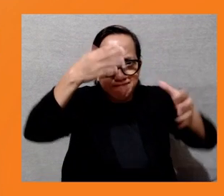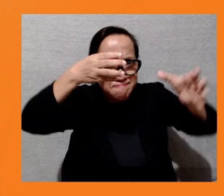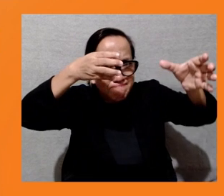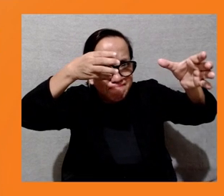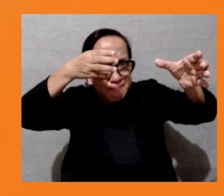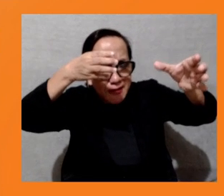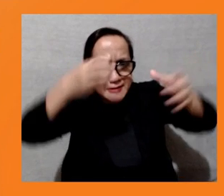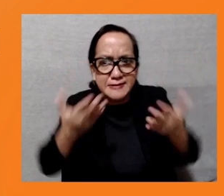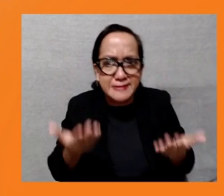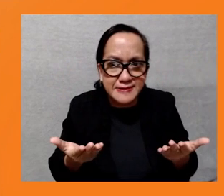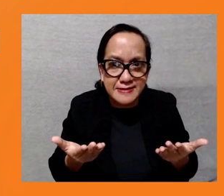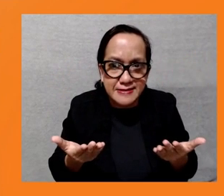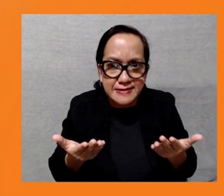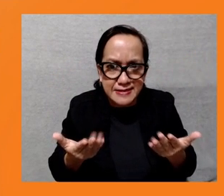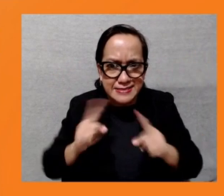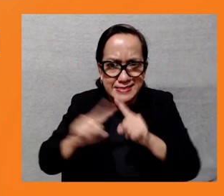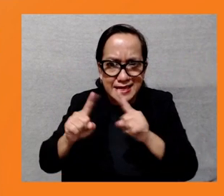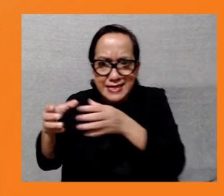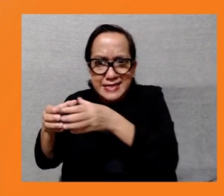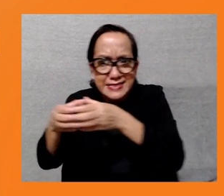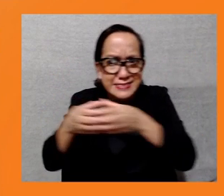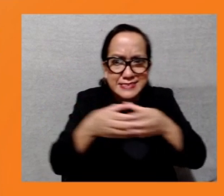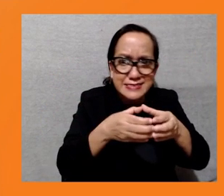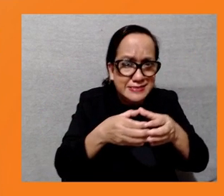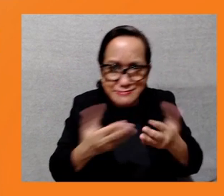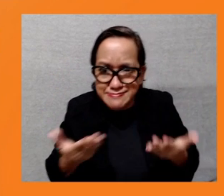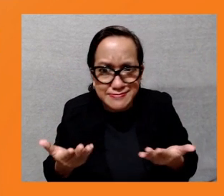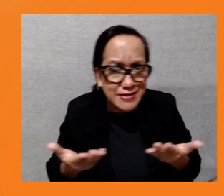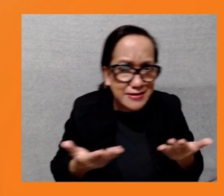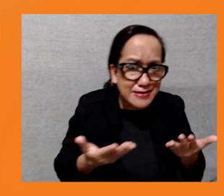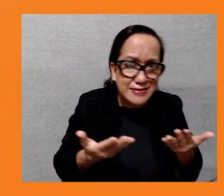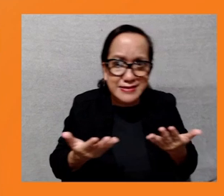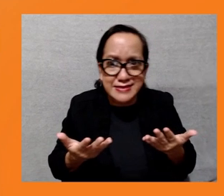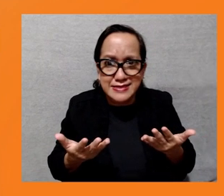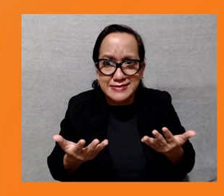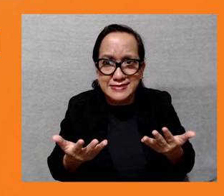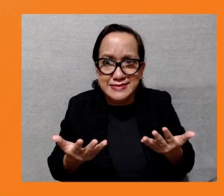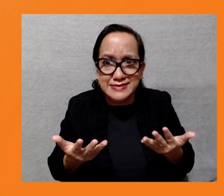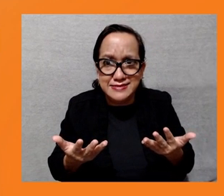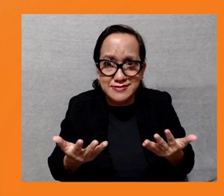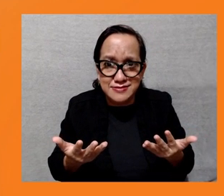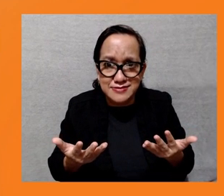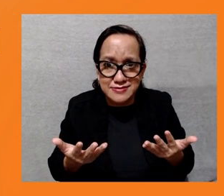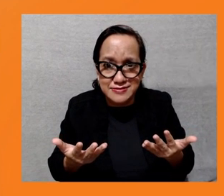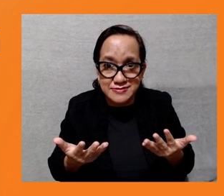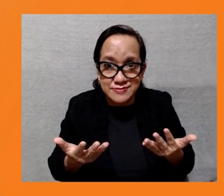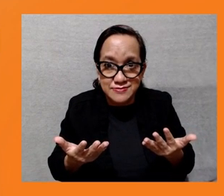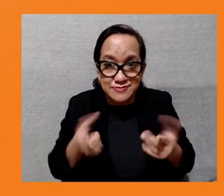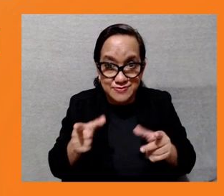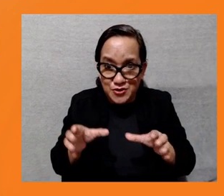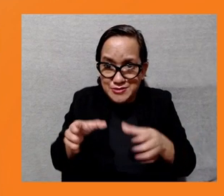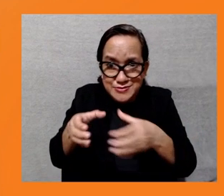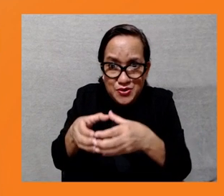LJV. A small subcontractor of the main labor contractor, Maxco, a man